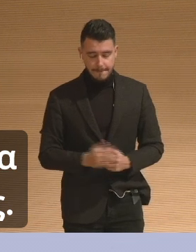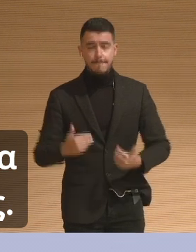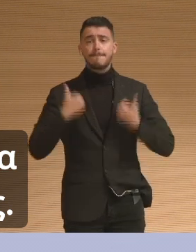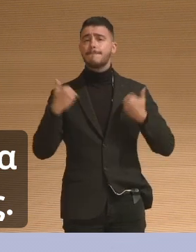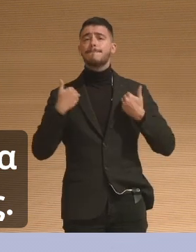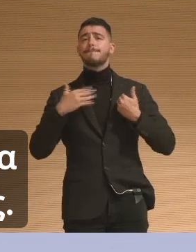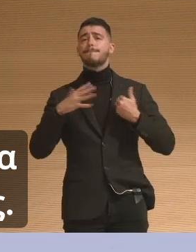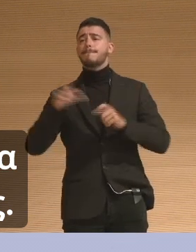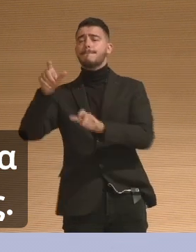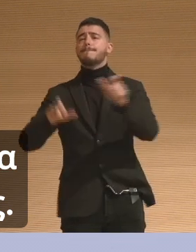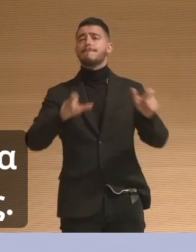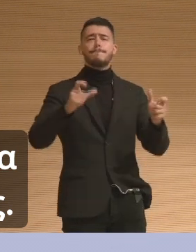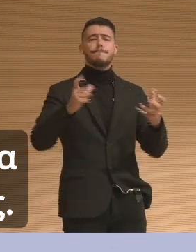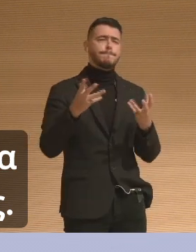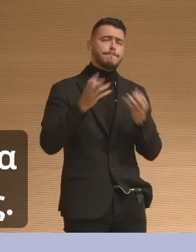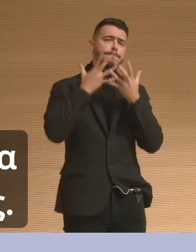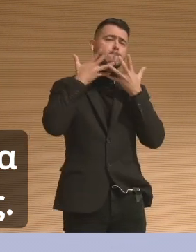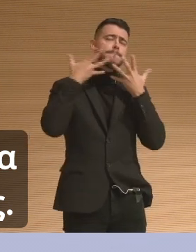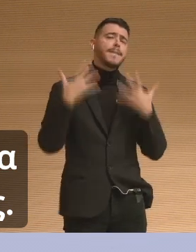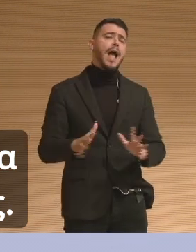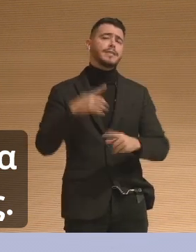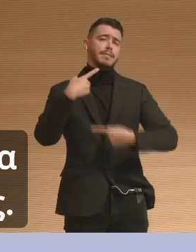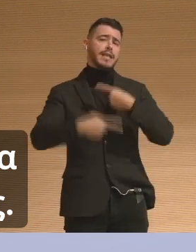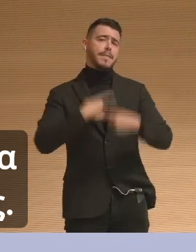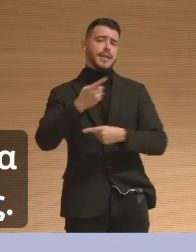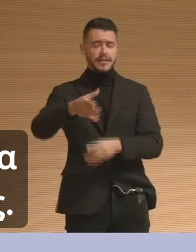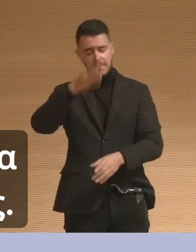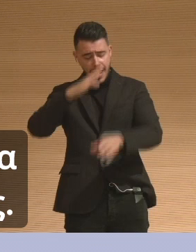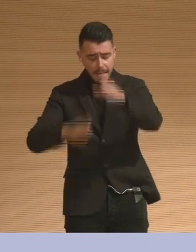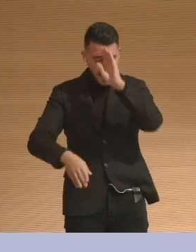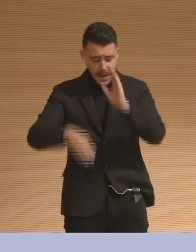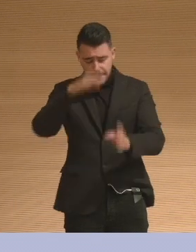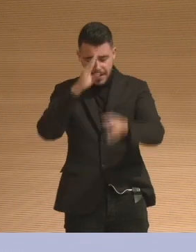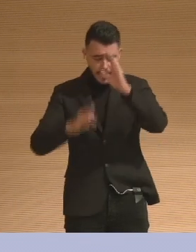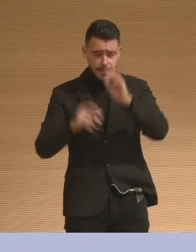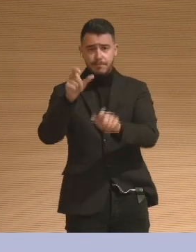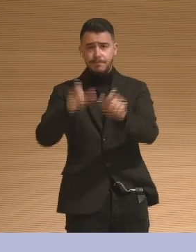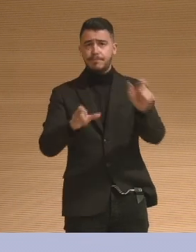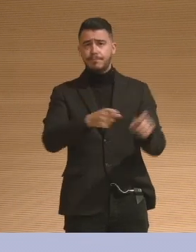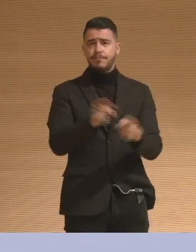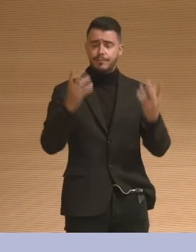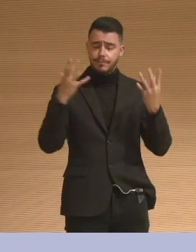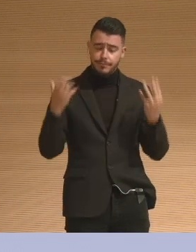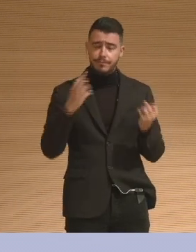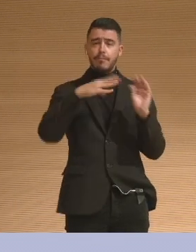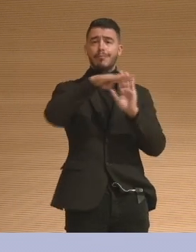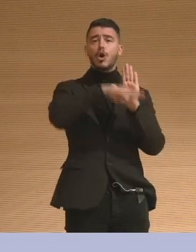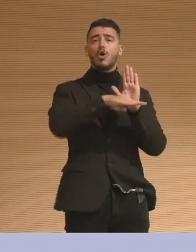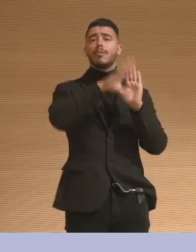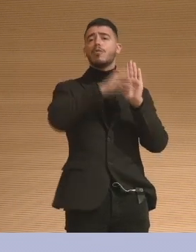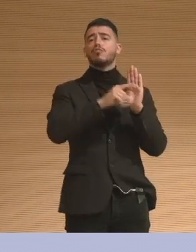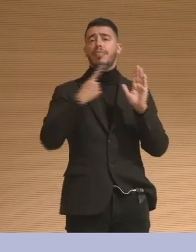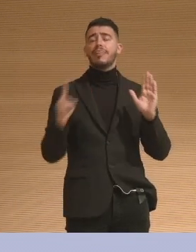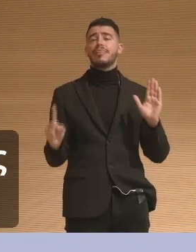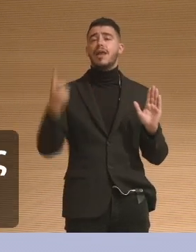sessions and protocols using objects from the woods, sticks, stones, twigs. They were using things like little